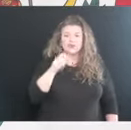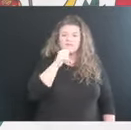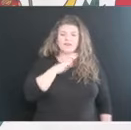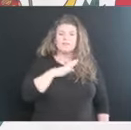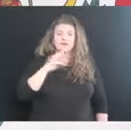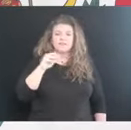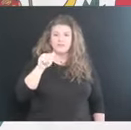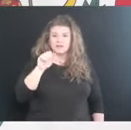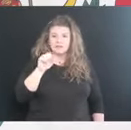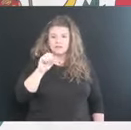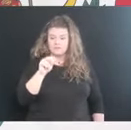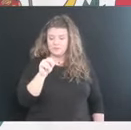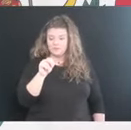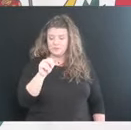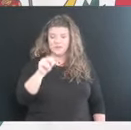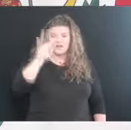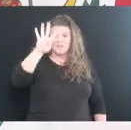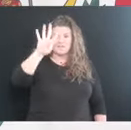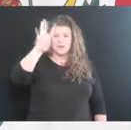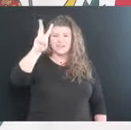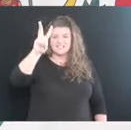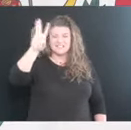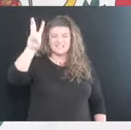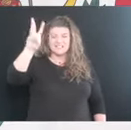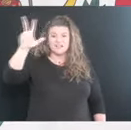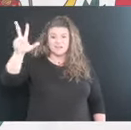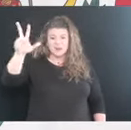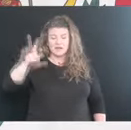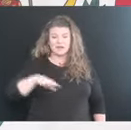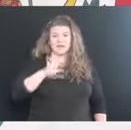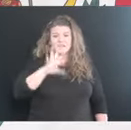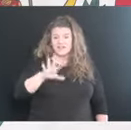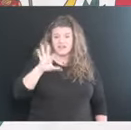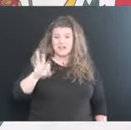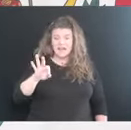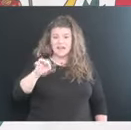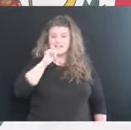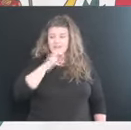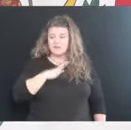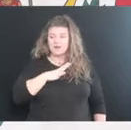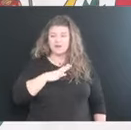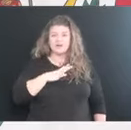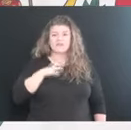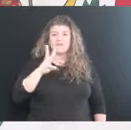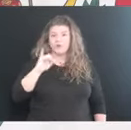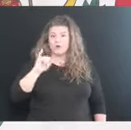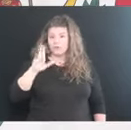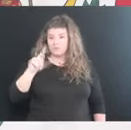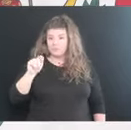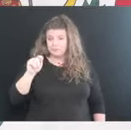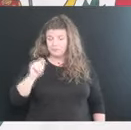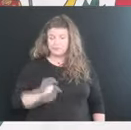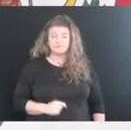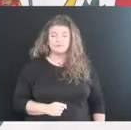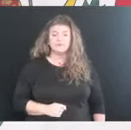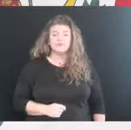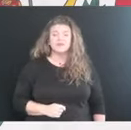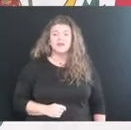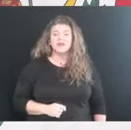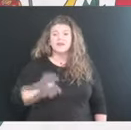from Mason County, the 4663rd death of a 59-year-old female from Wirt County, the